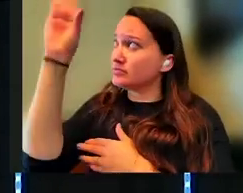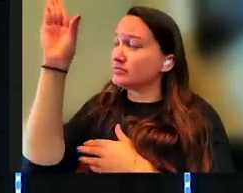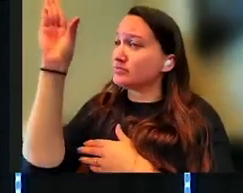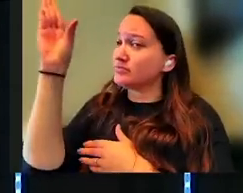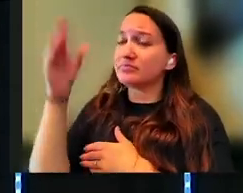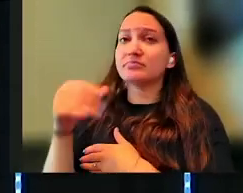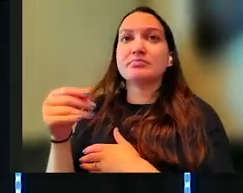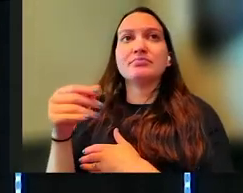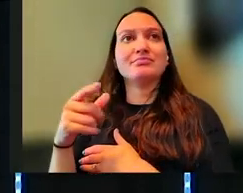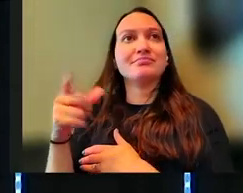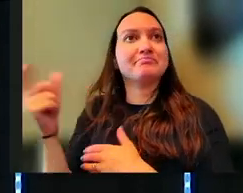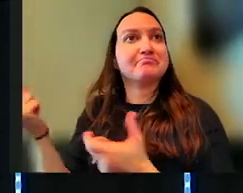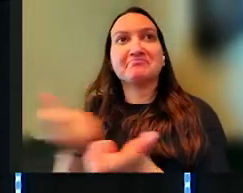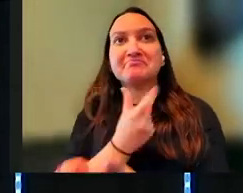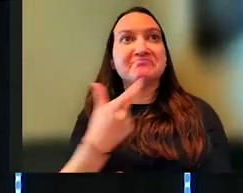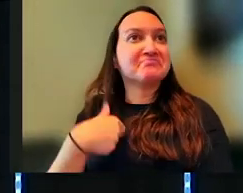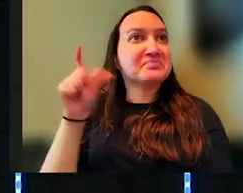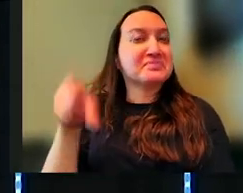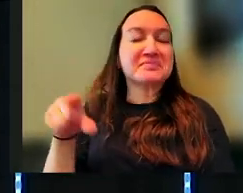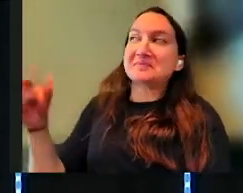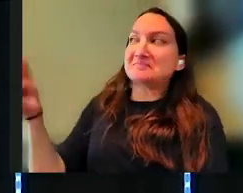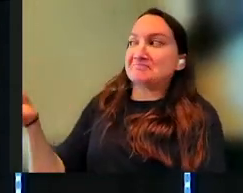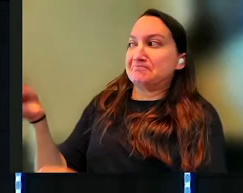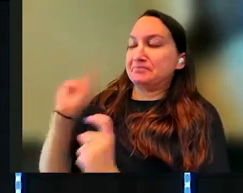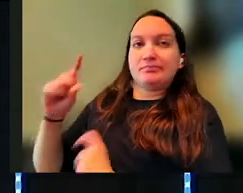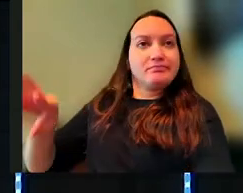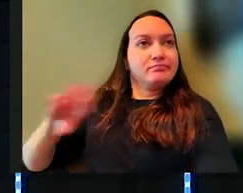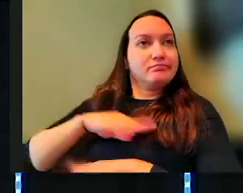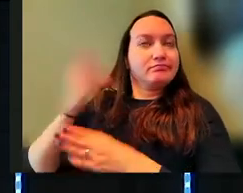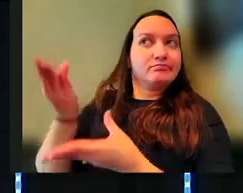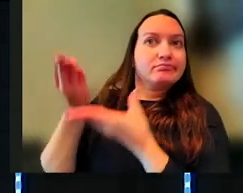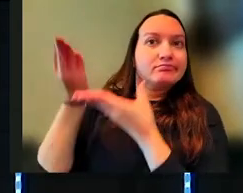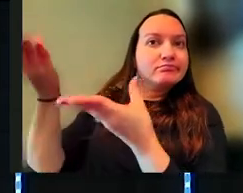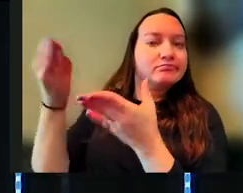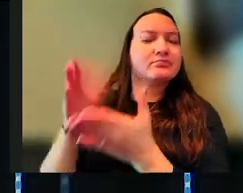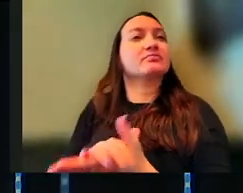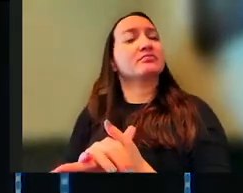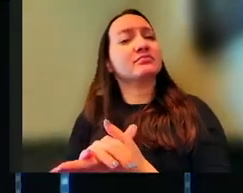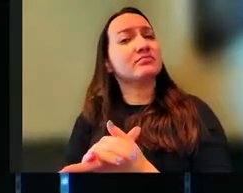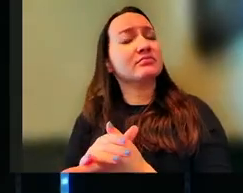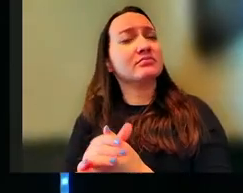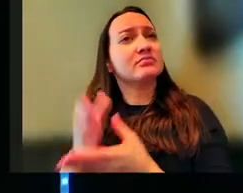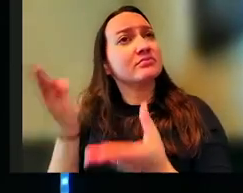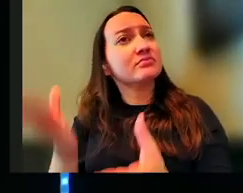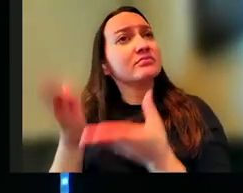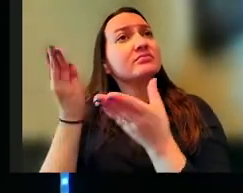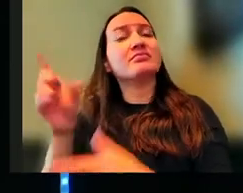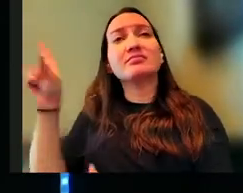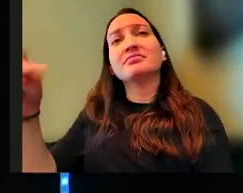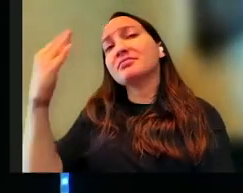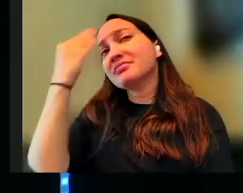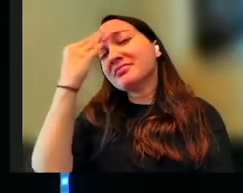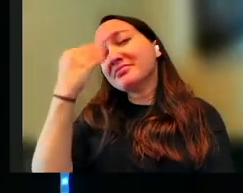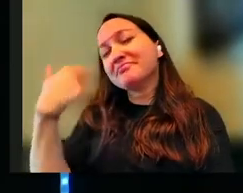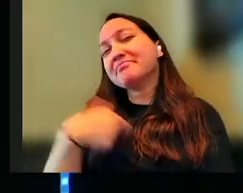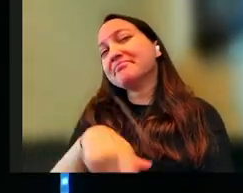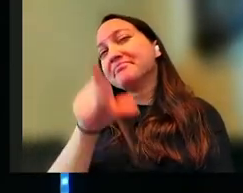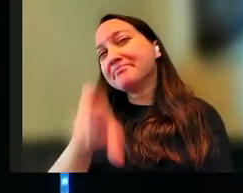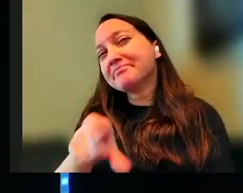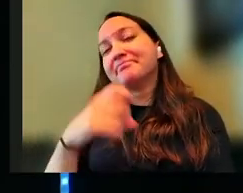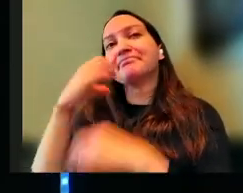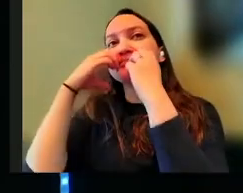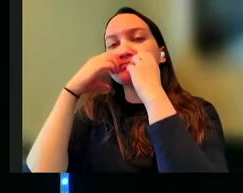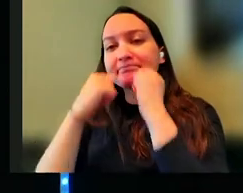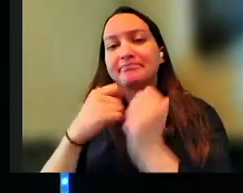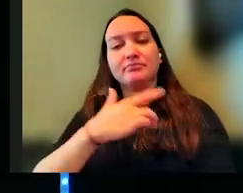and then we get what we need from him, because that's what he offers. He offers what he knows we need. God cares about the desires of our